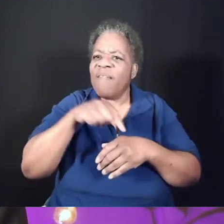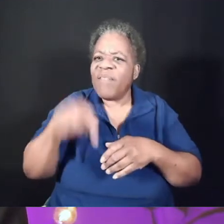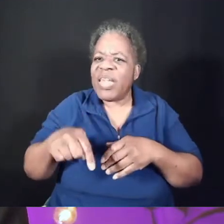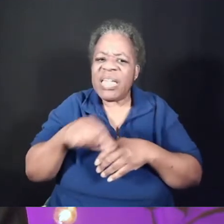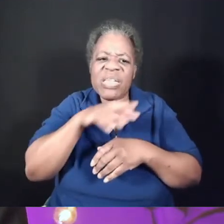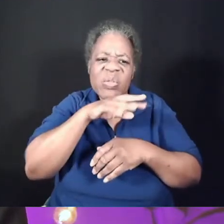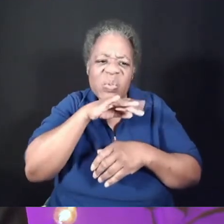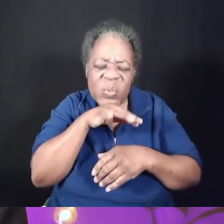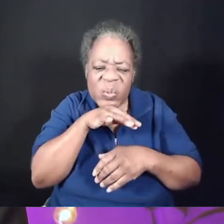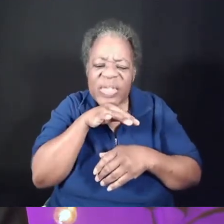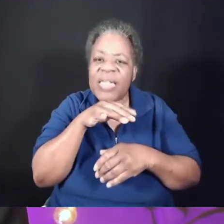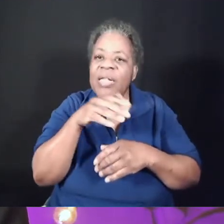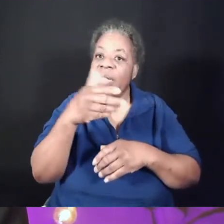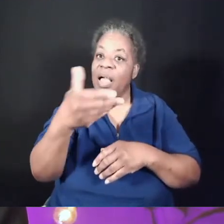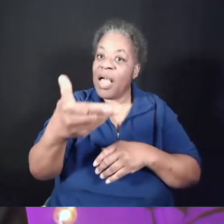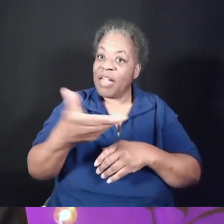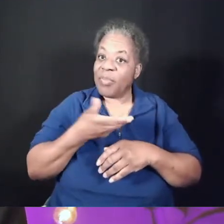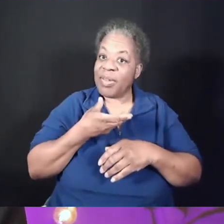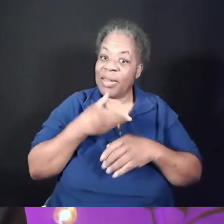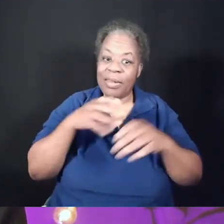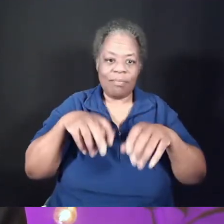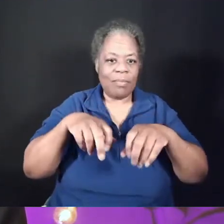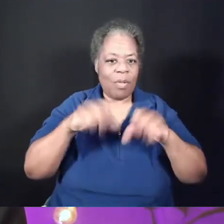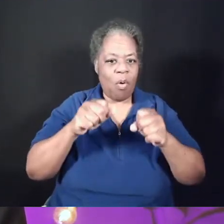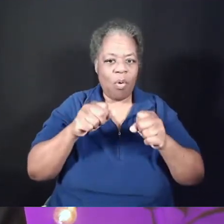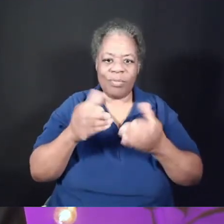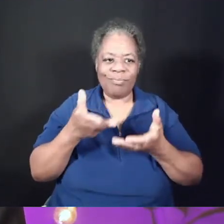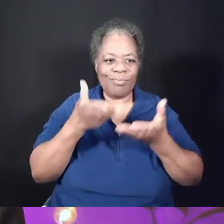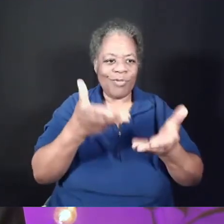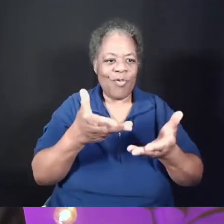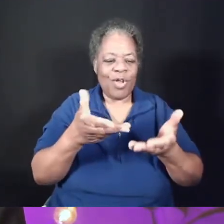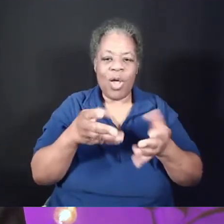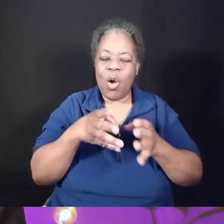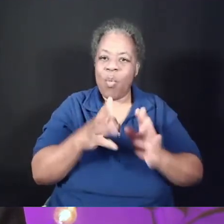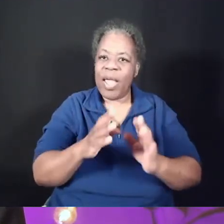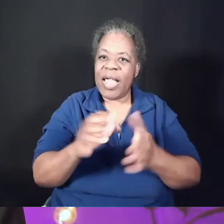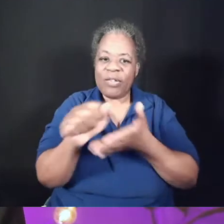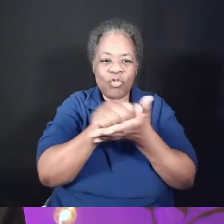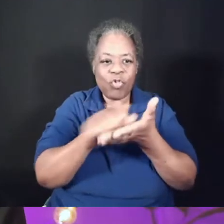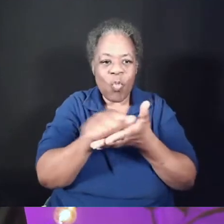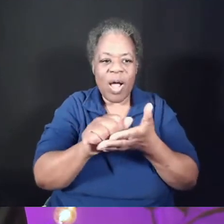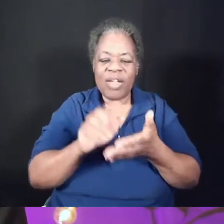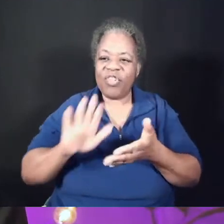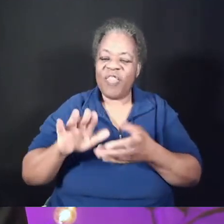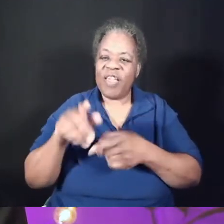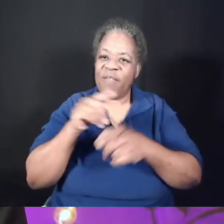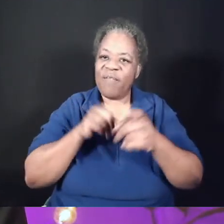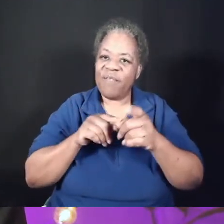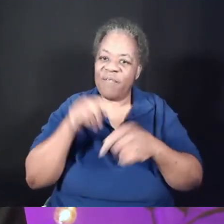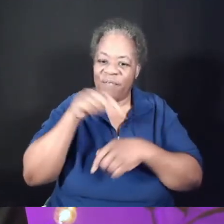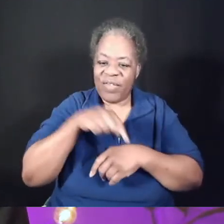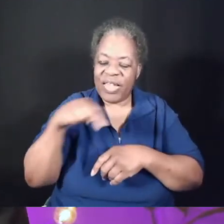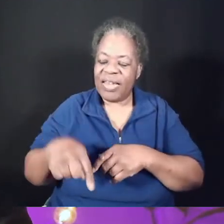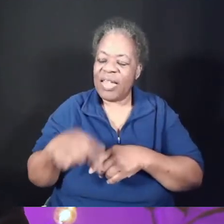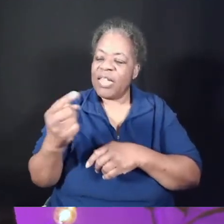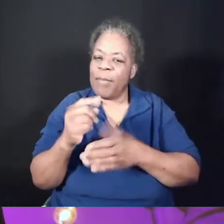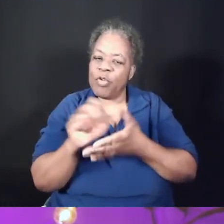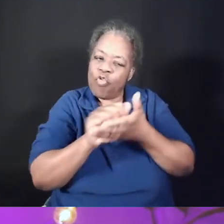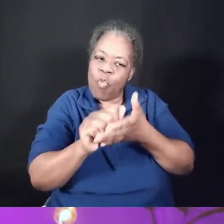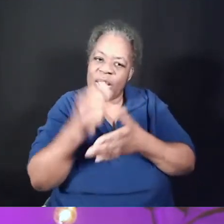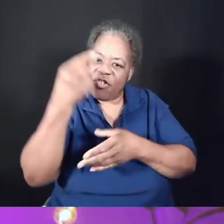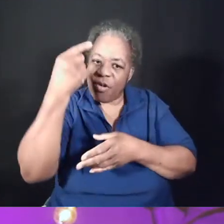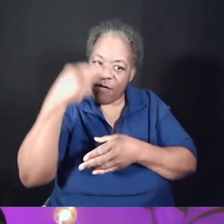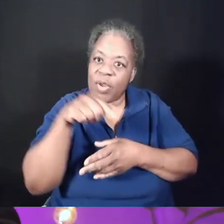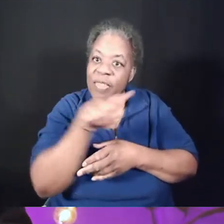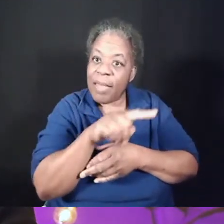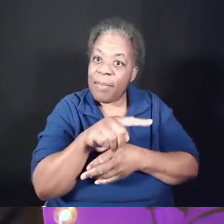dictate that the host offered them a way to wash their feet. Or to have, you know, somebody wash their feet for them. So what Jesus